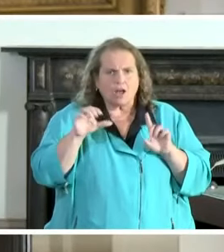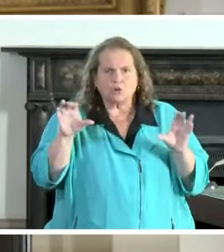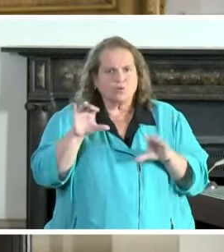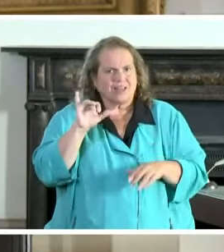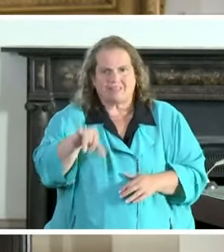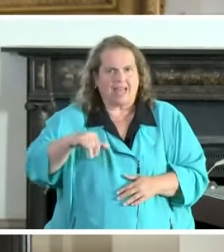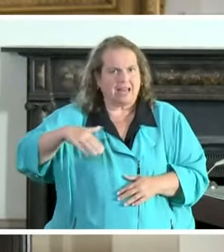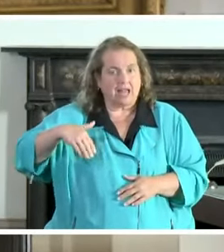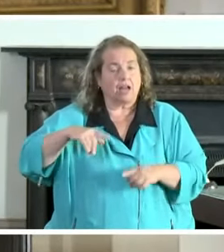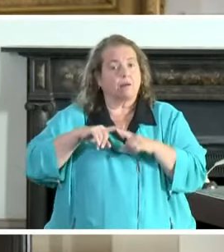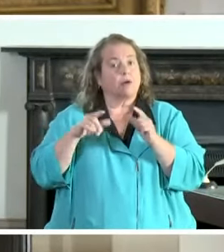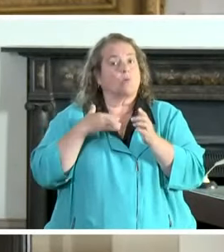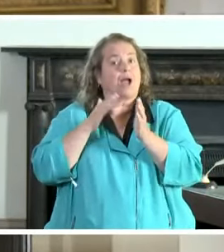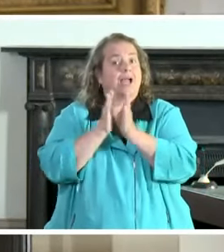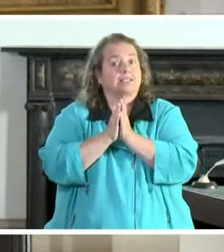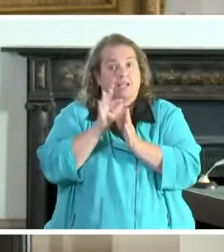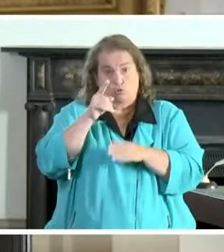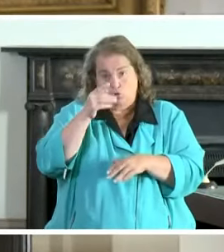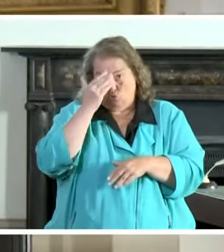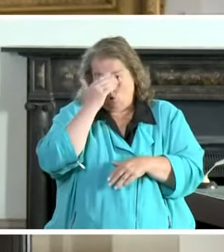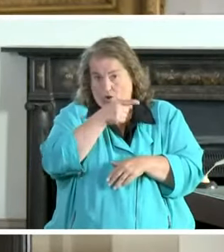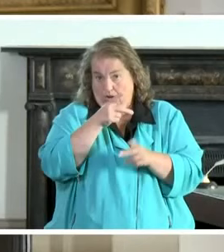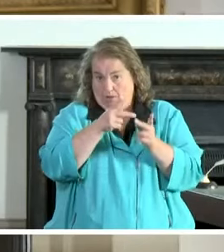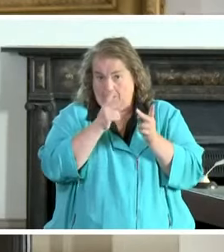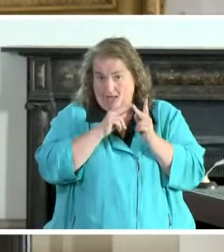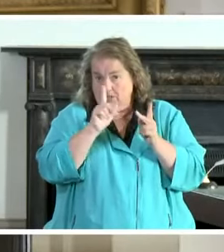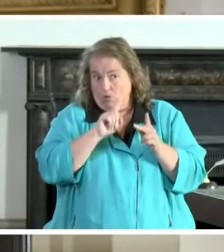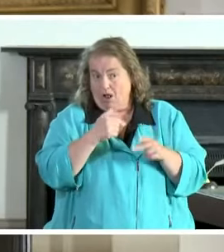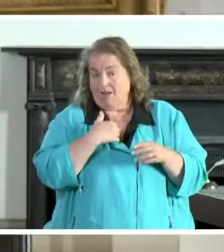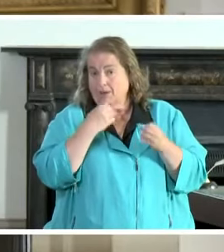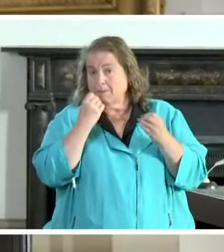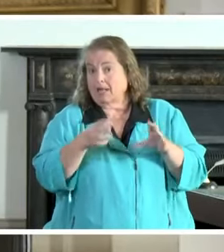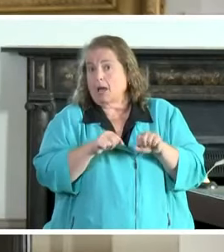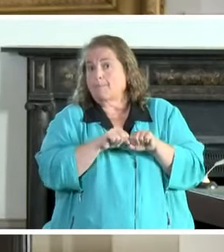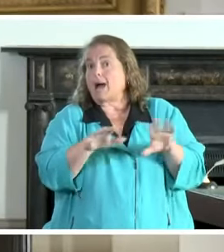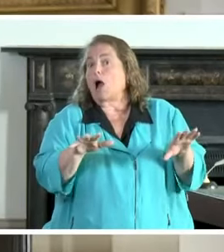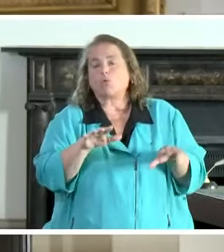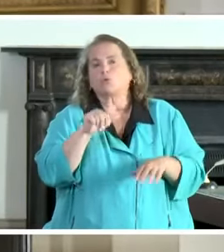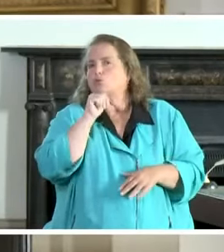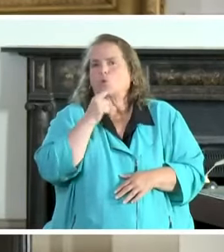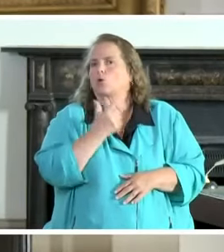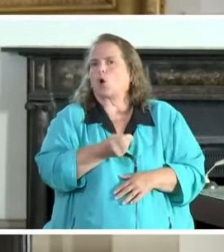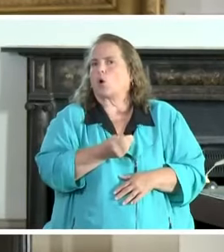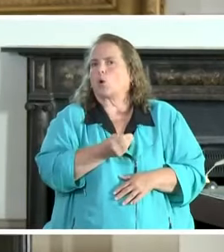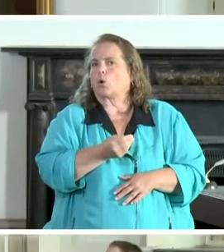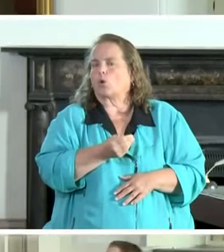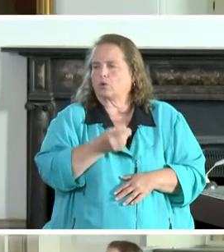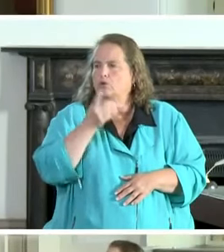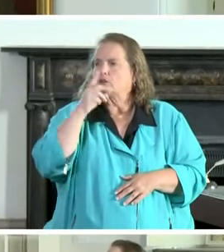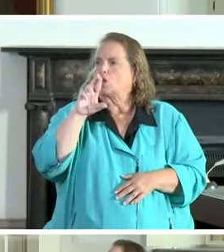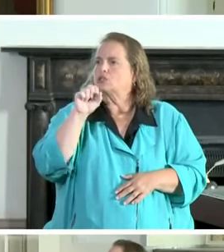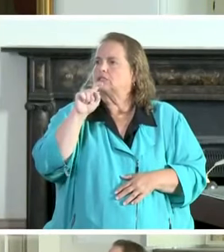place that we can tell you that there are a lot of outbreaks don't go all right dr stack